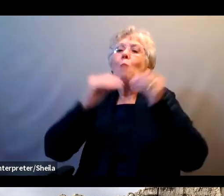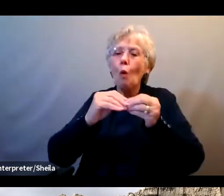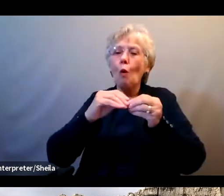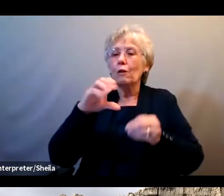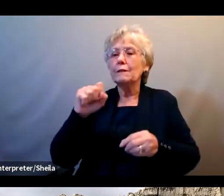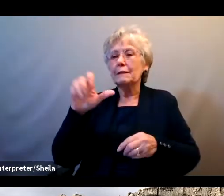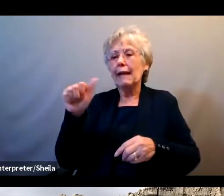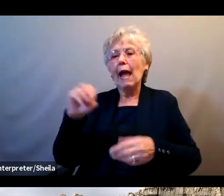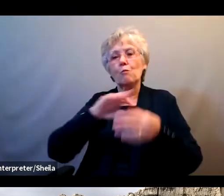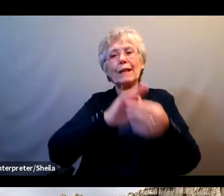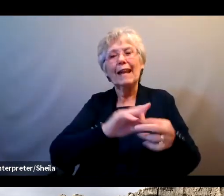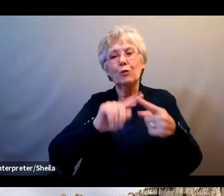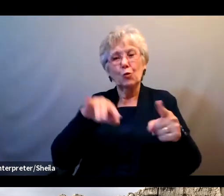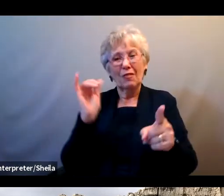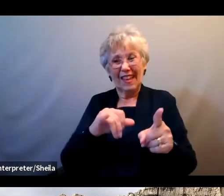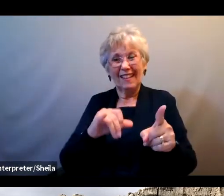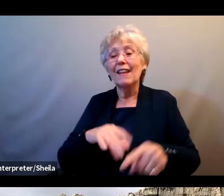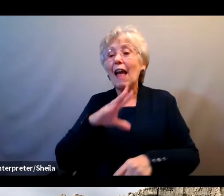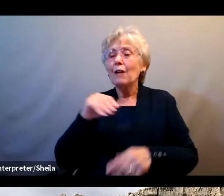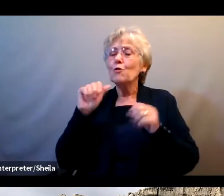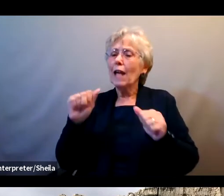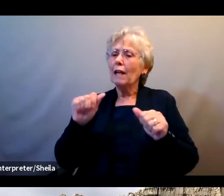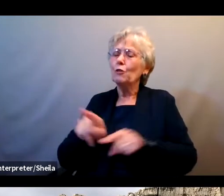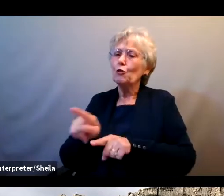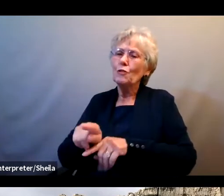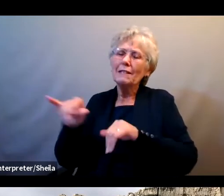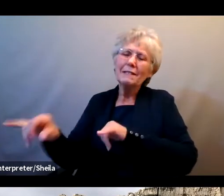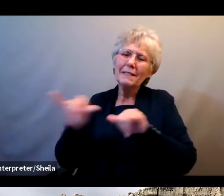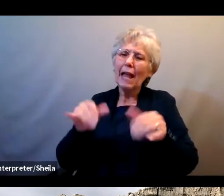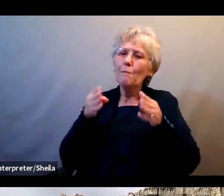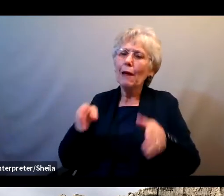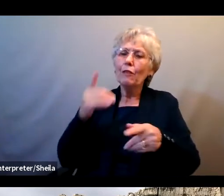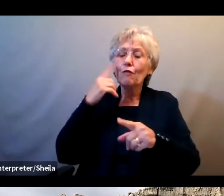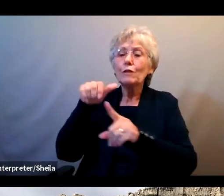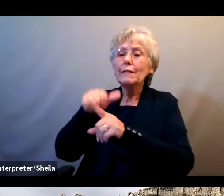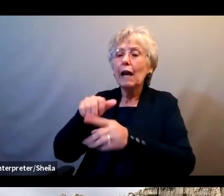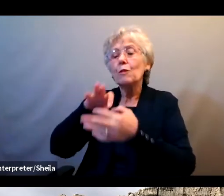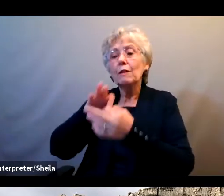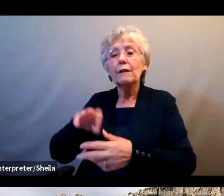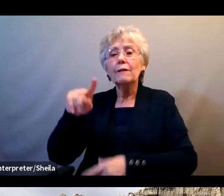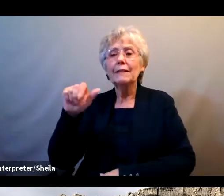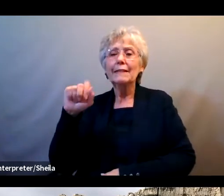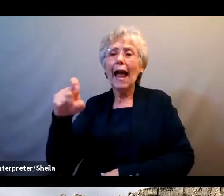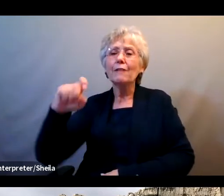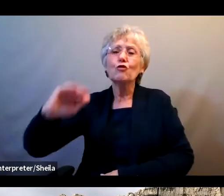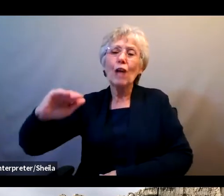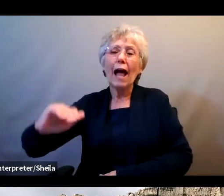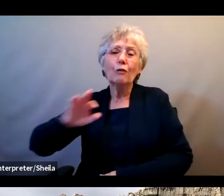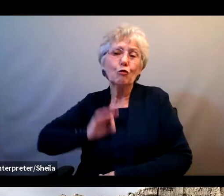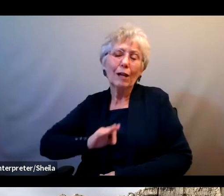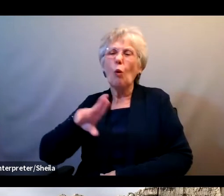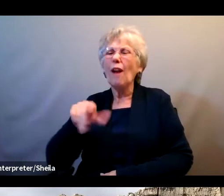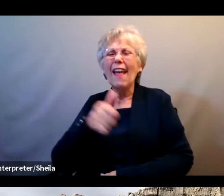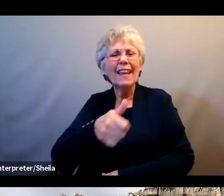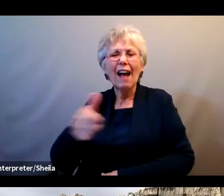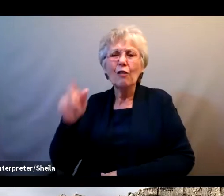And they could use the same method when it comes to scams related to the child tax credit, or any other government